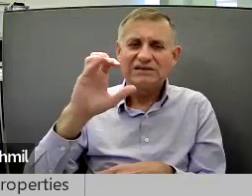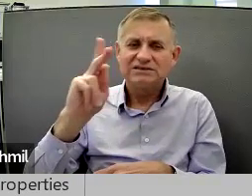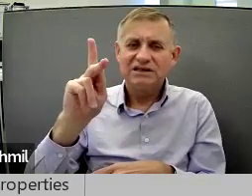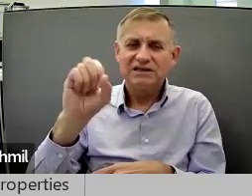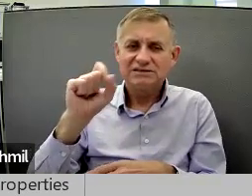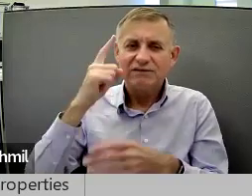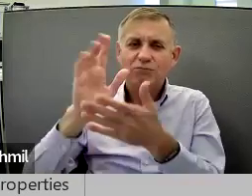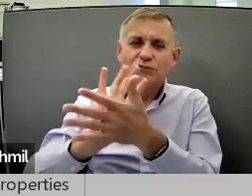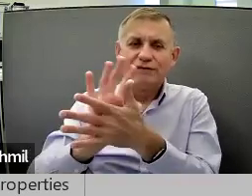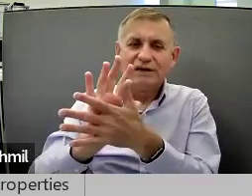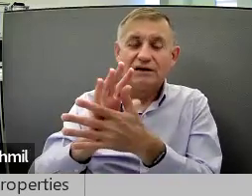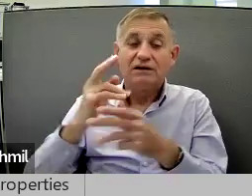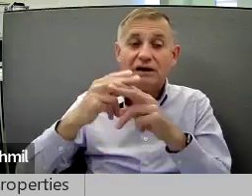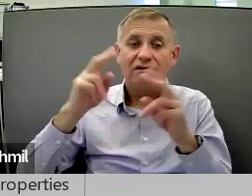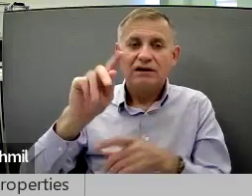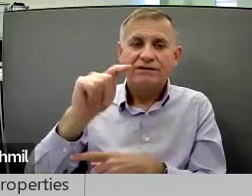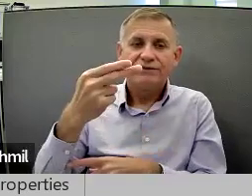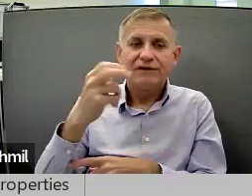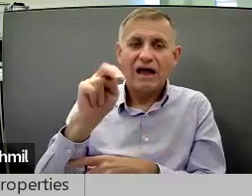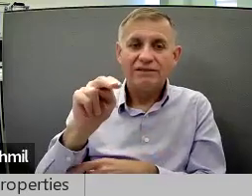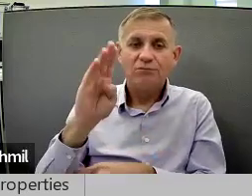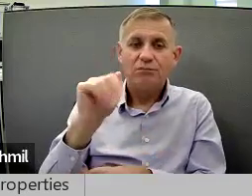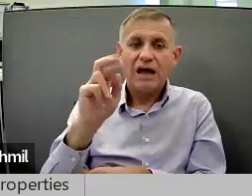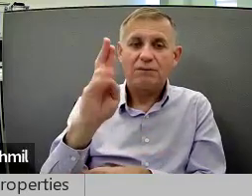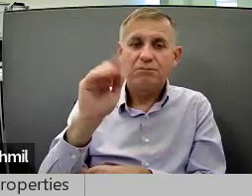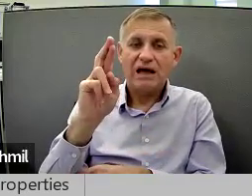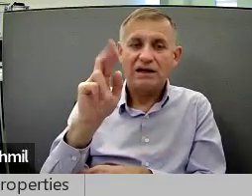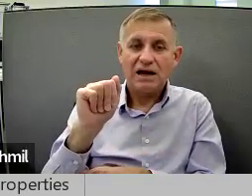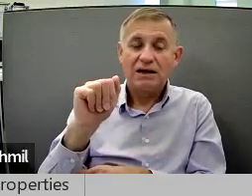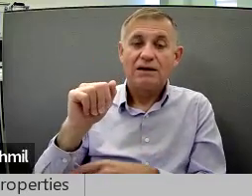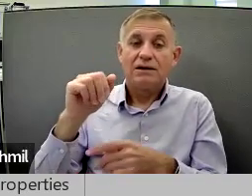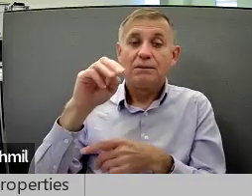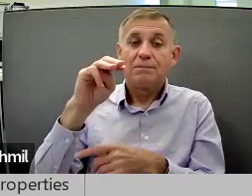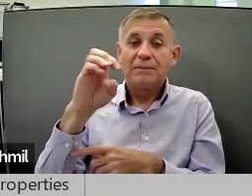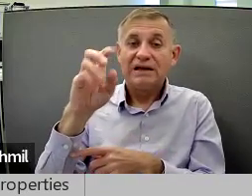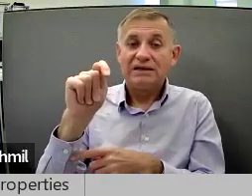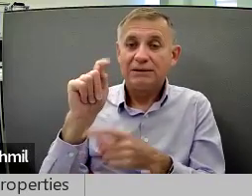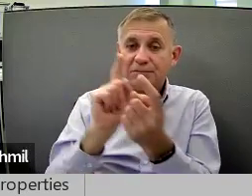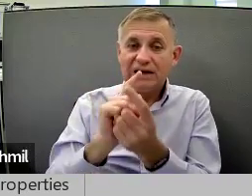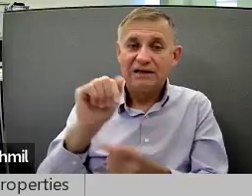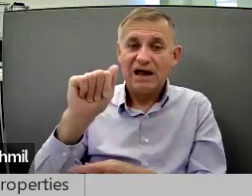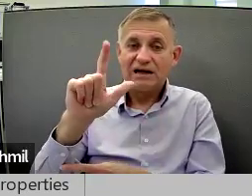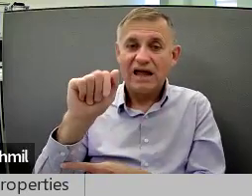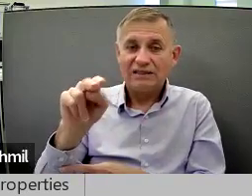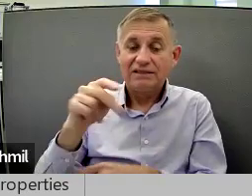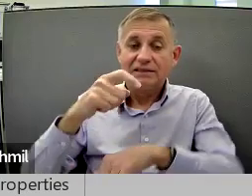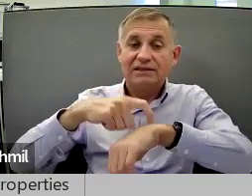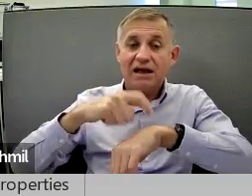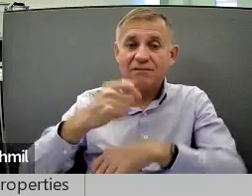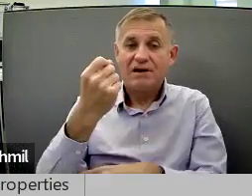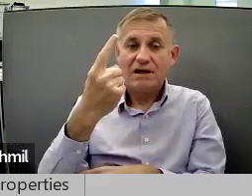Wednesday, Afternoon Flicks, entitled, Then Barbara Met Allen,